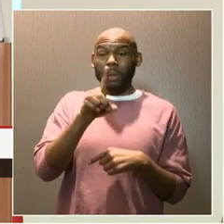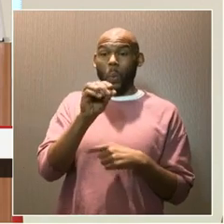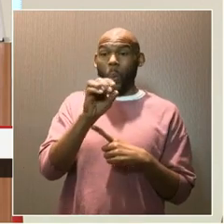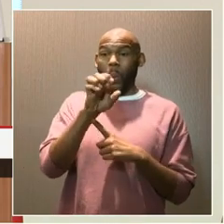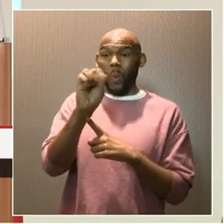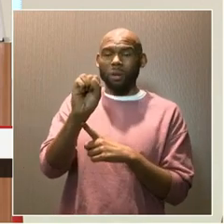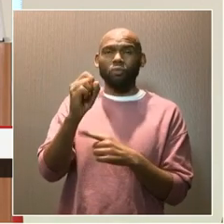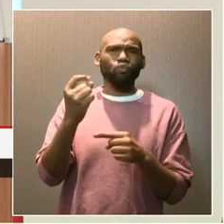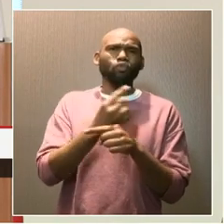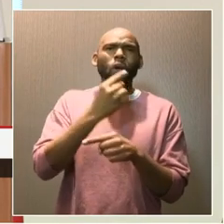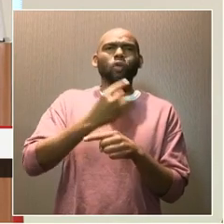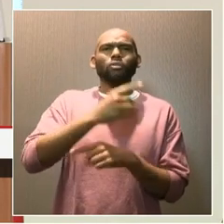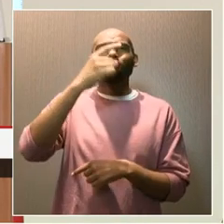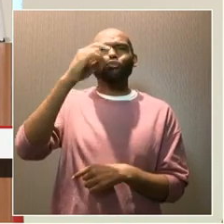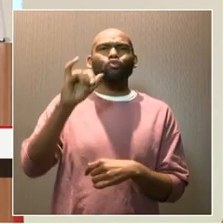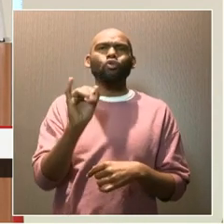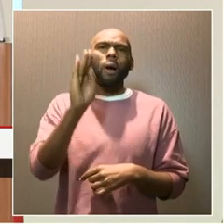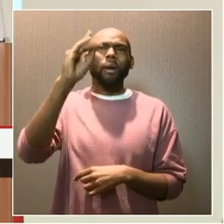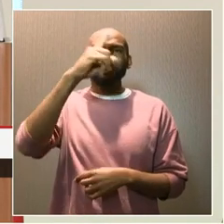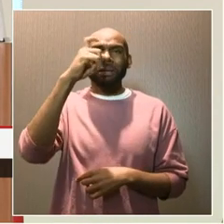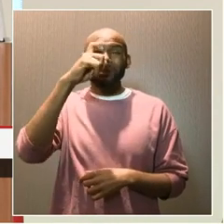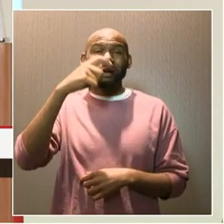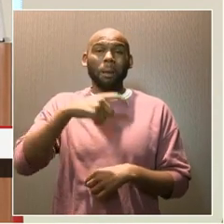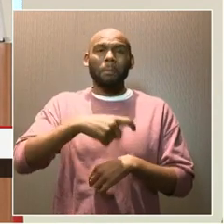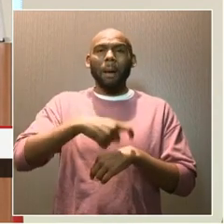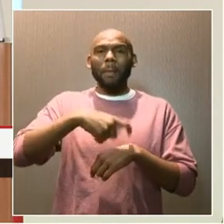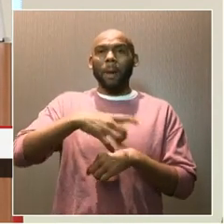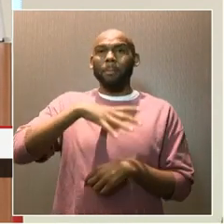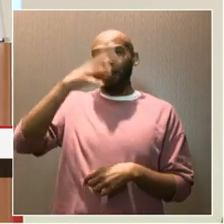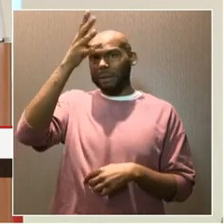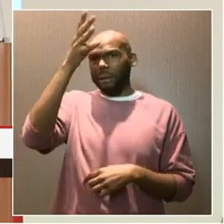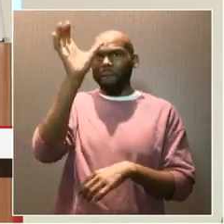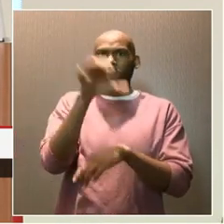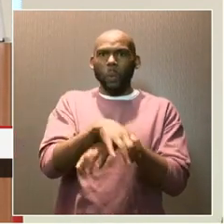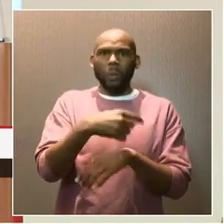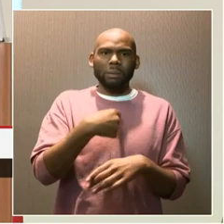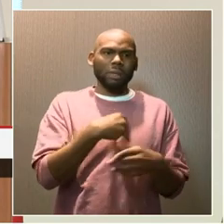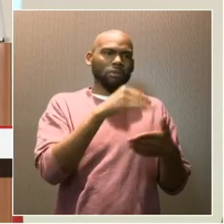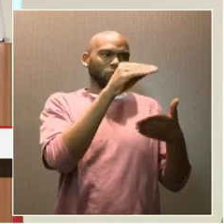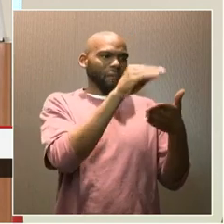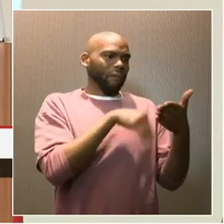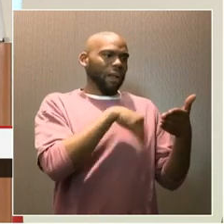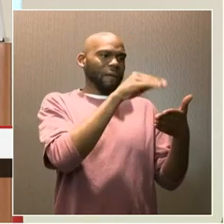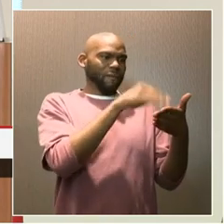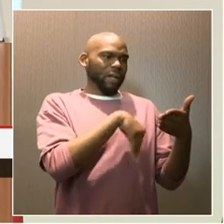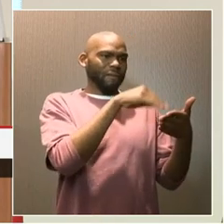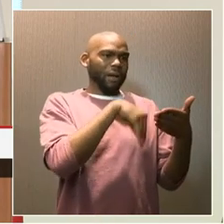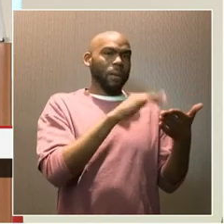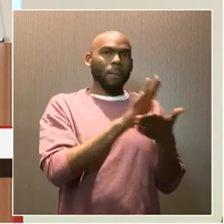just getting a regular summer job when my dad made me fill out all my paperwork because I'm the one getting paid.